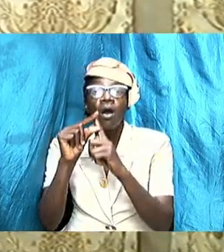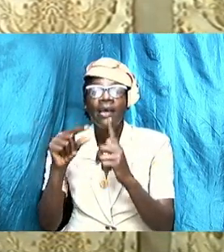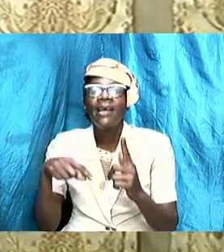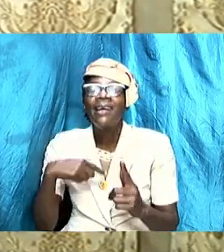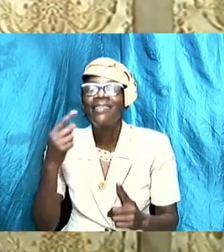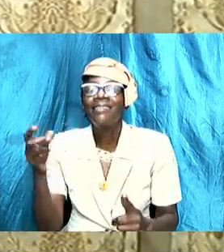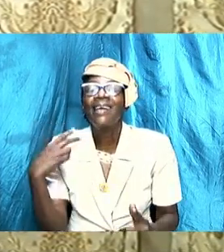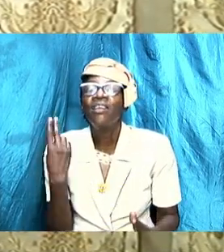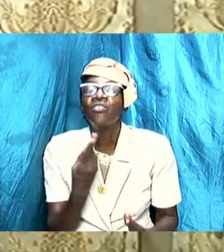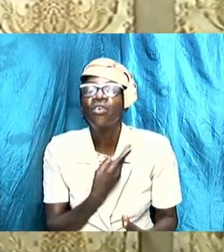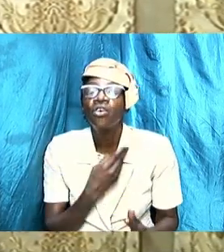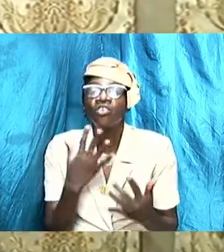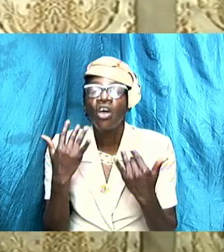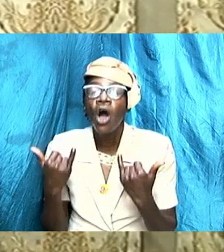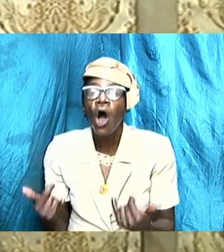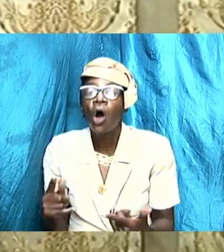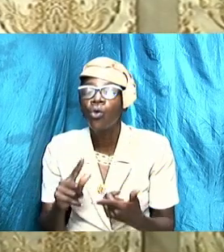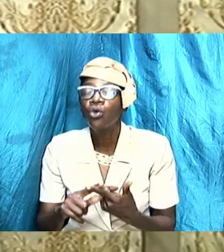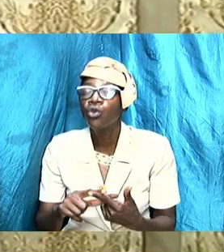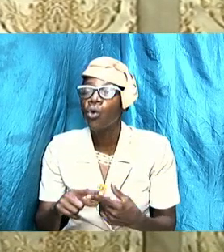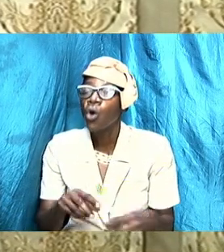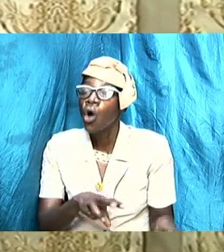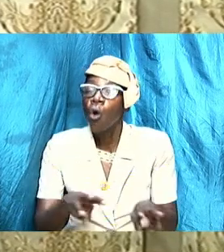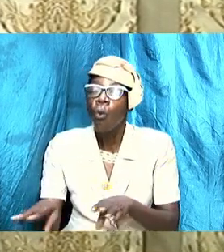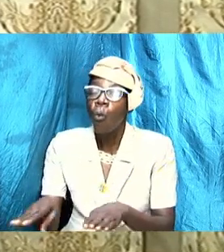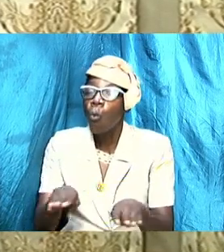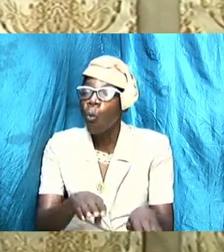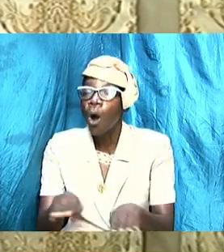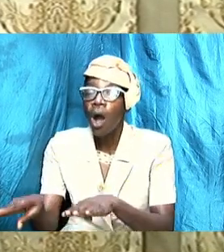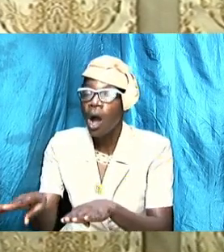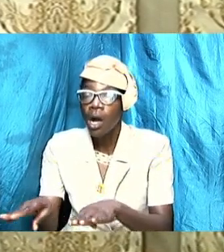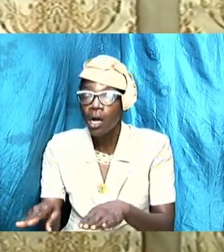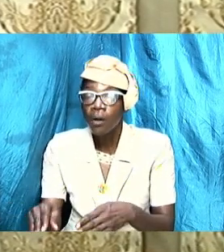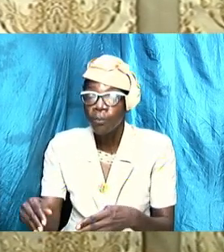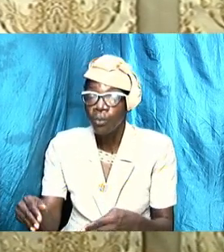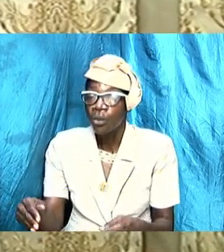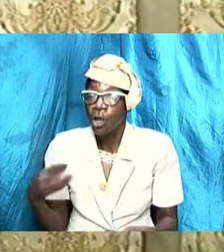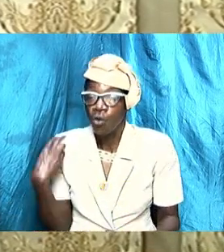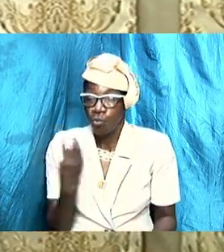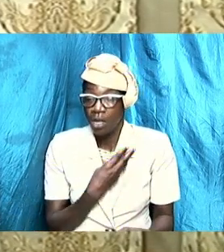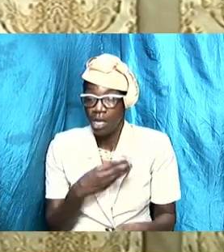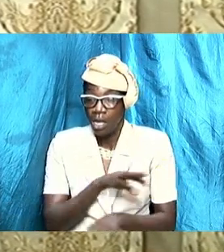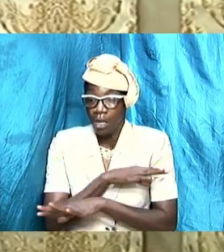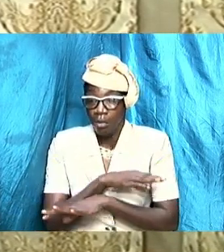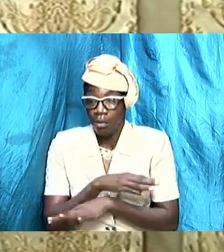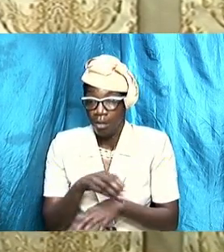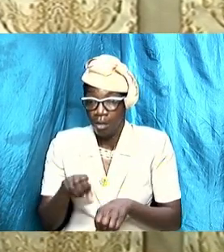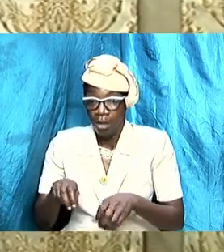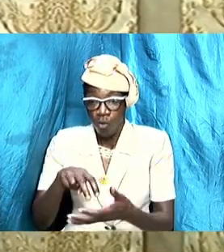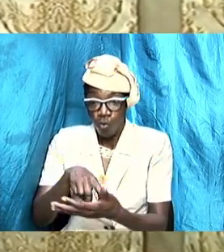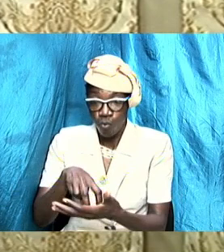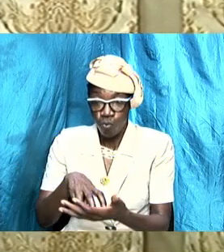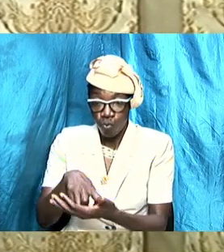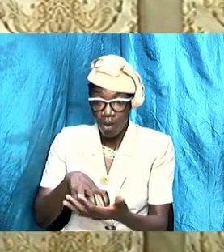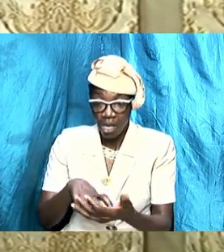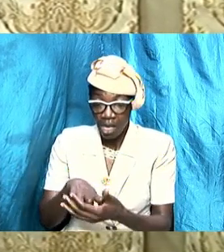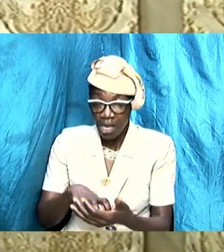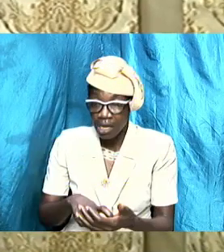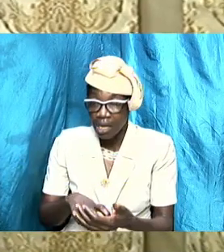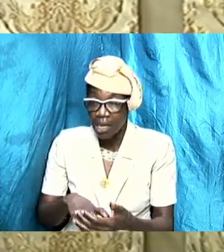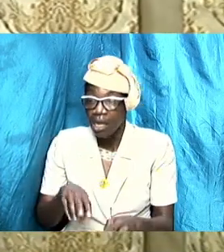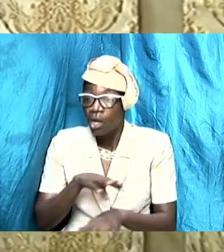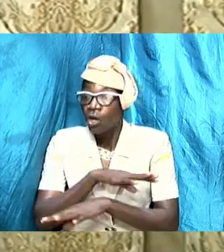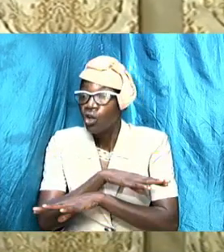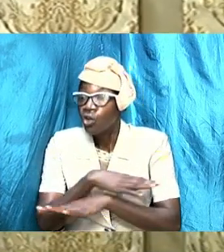anemic in our walk with God because of a lack of the Word. And again, similarly, we